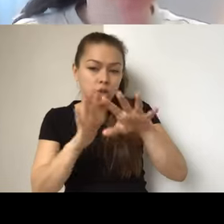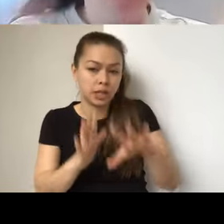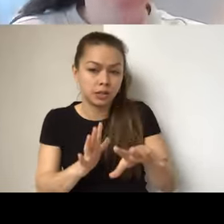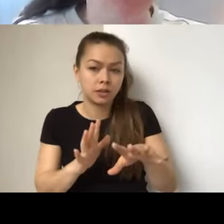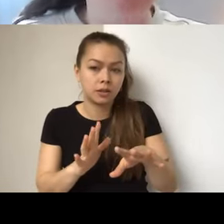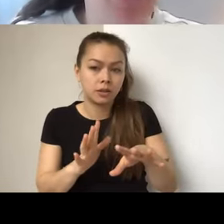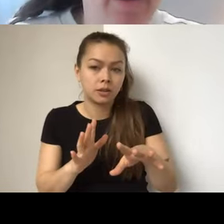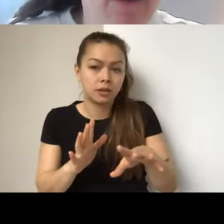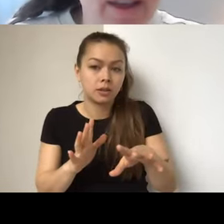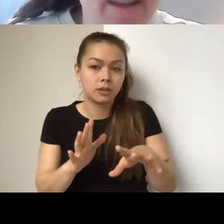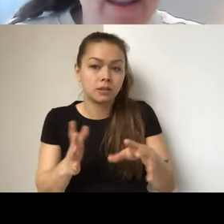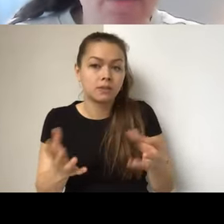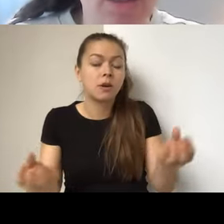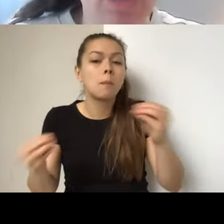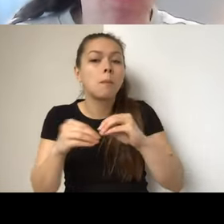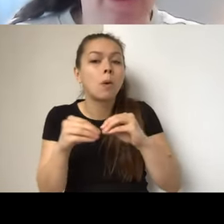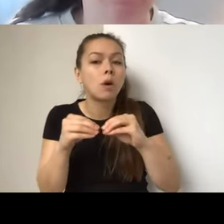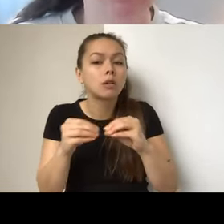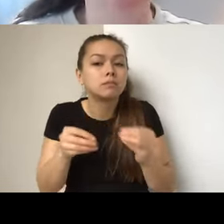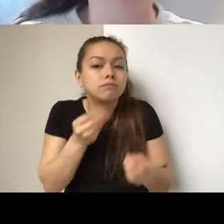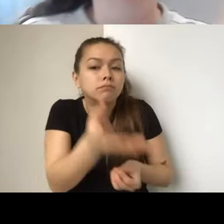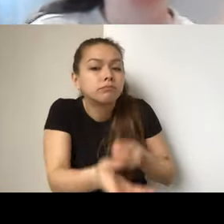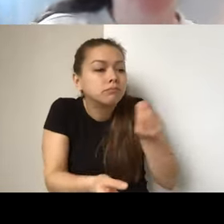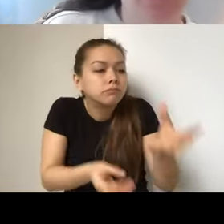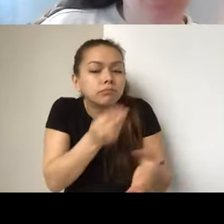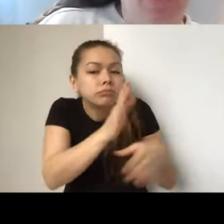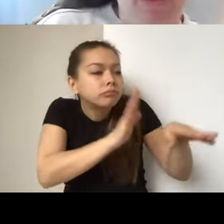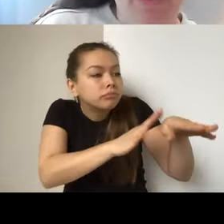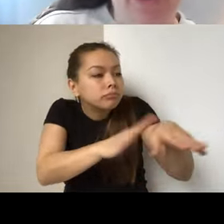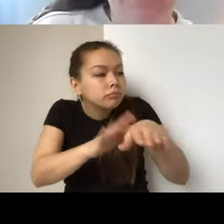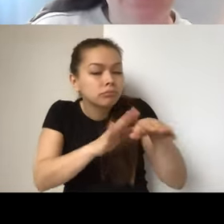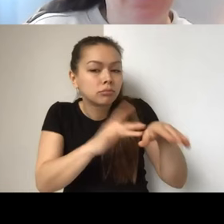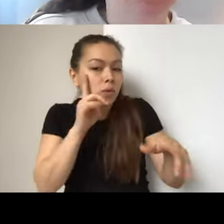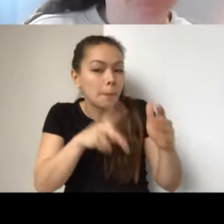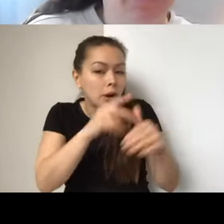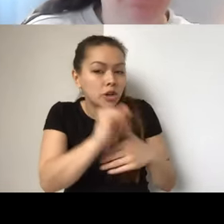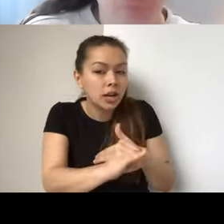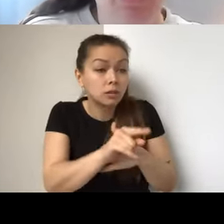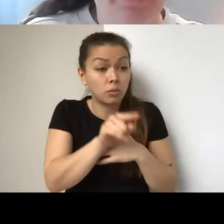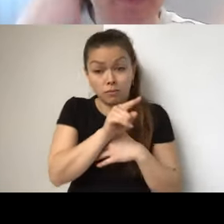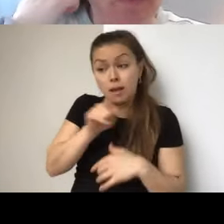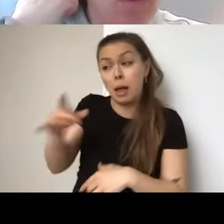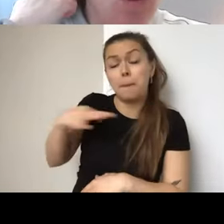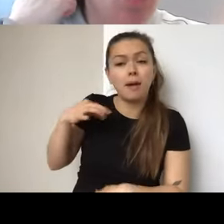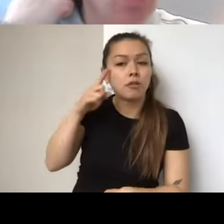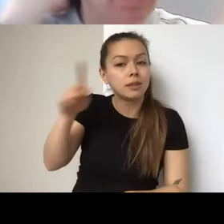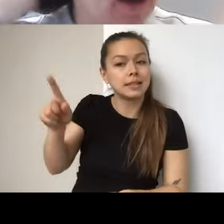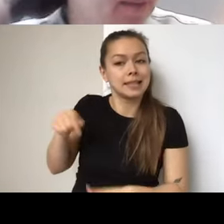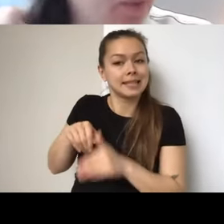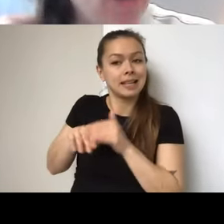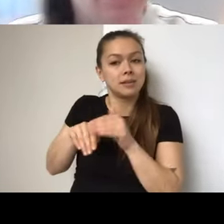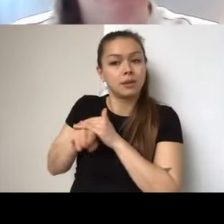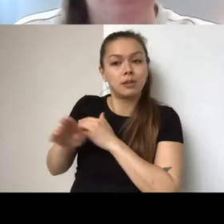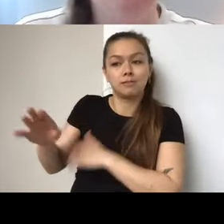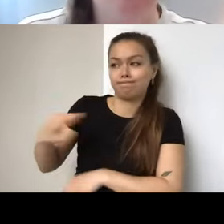project. They applied for the Accessibility Grant funding to support that individual individual who was,